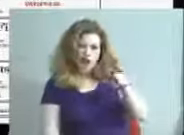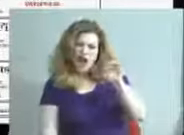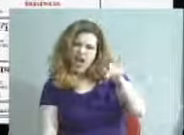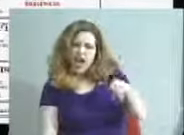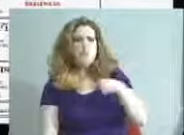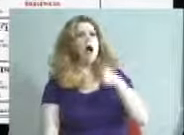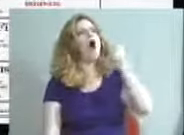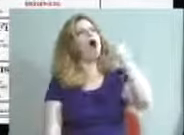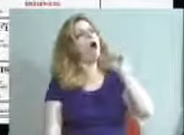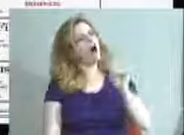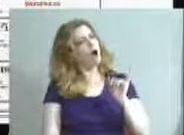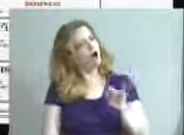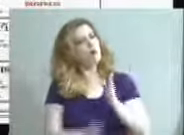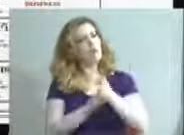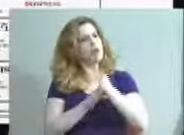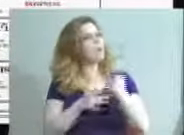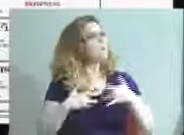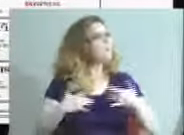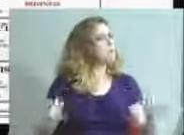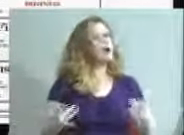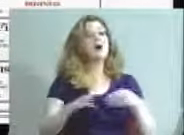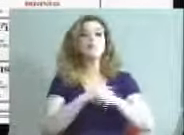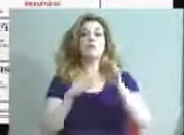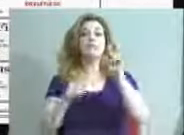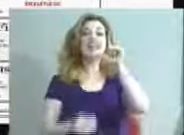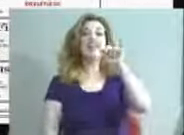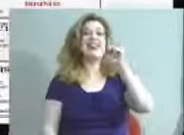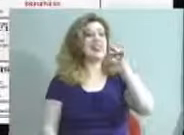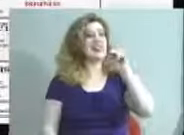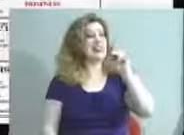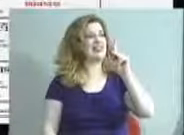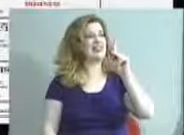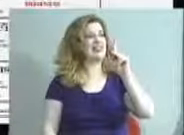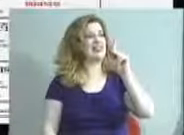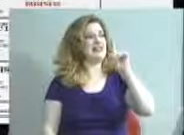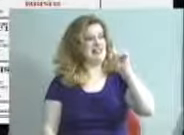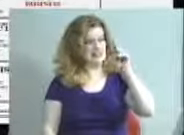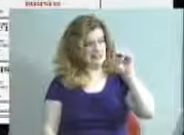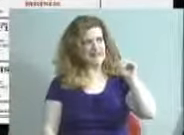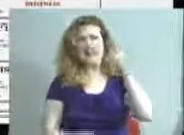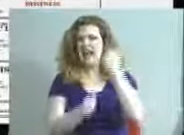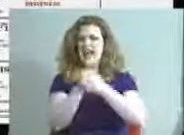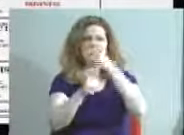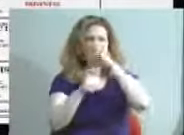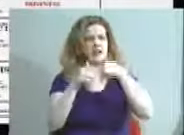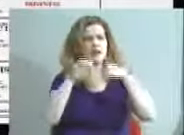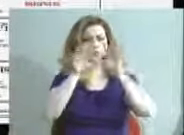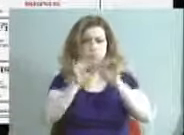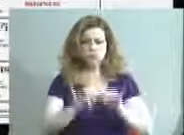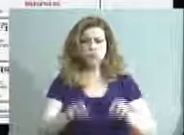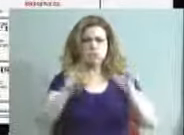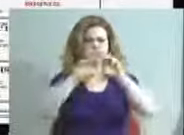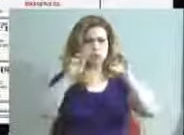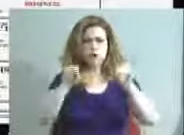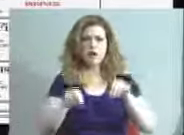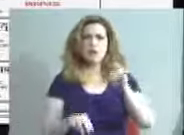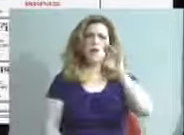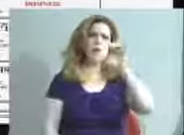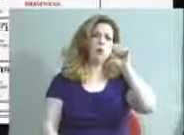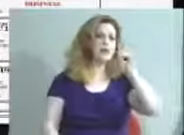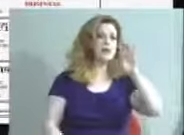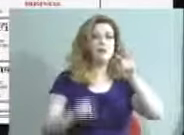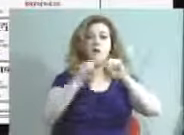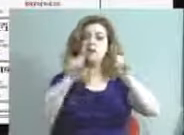like for you. LinkedIn, we're trying to get every kid to have a digital resume. Even if there's not a lot on there, if you don't have a digital resume in